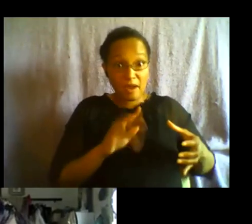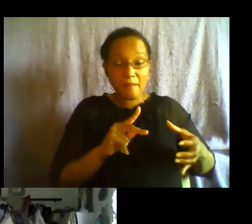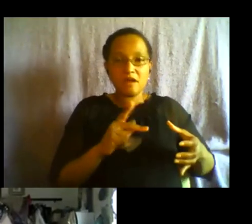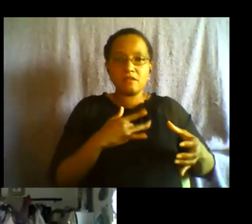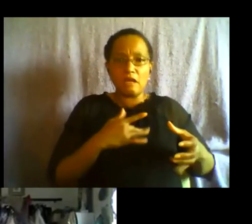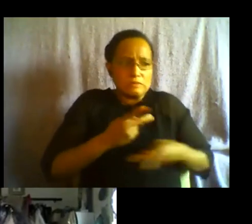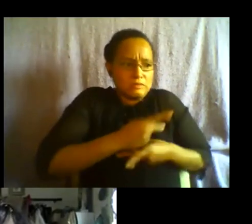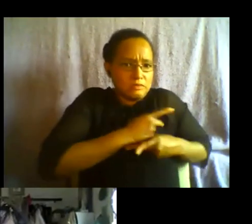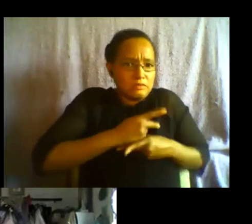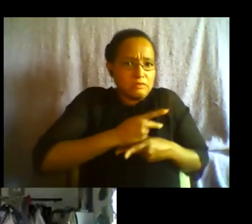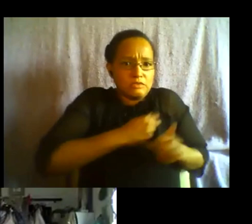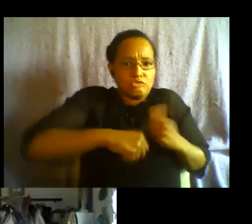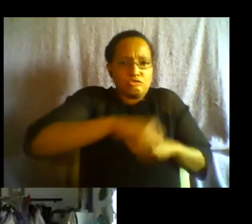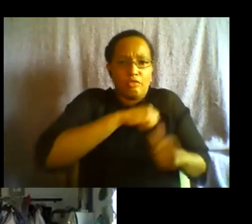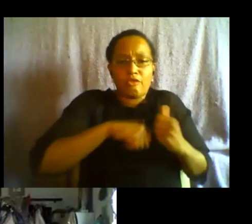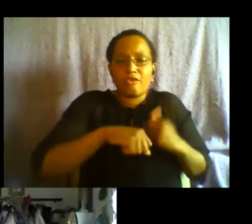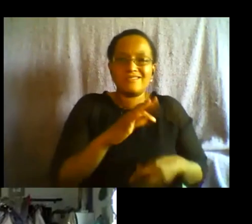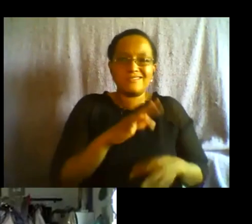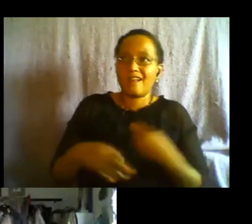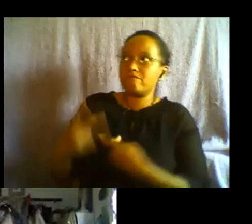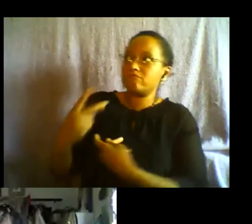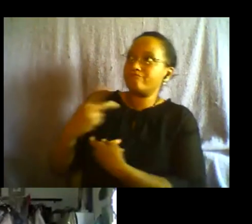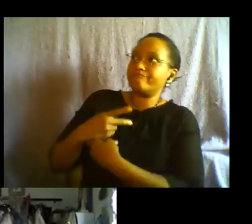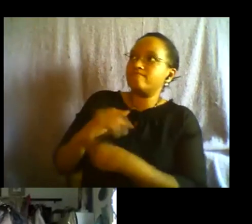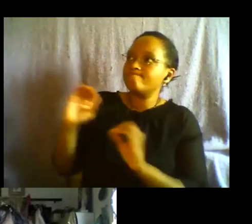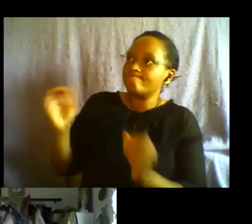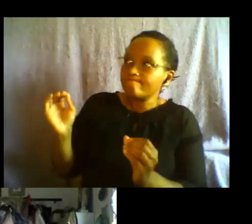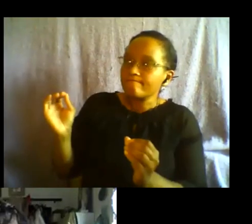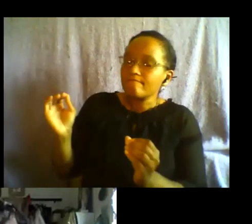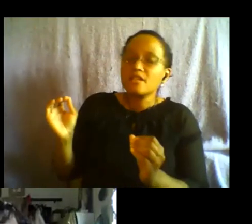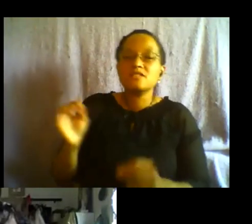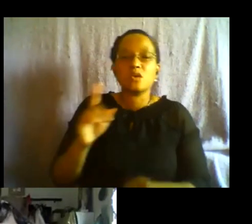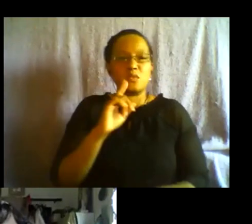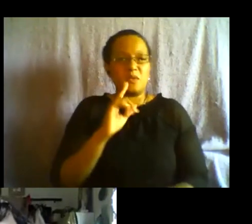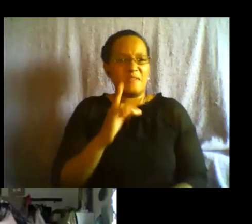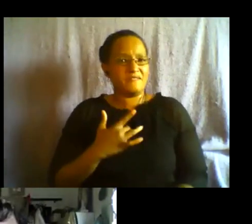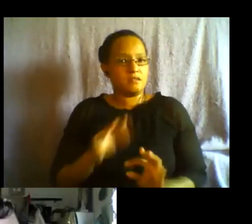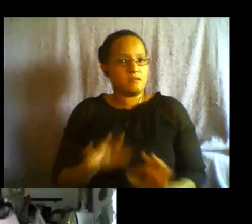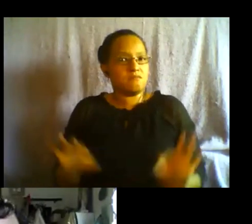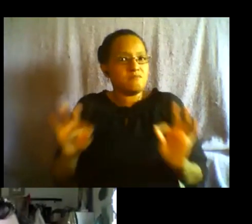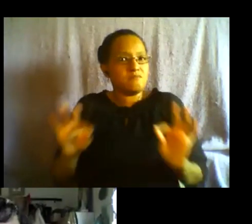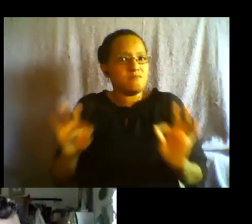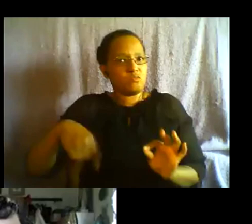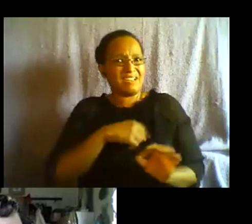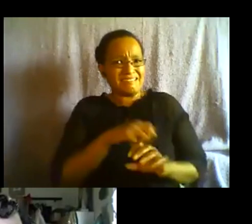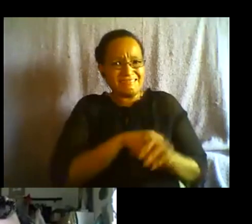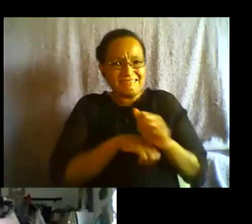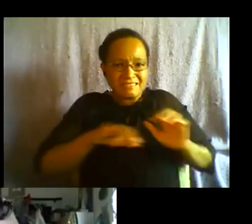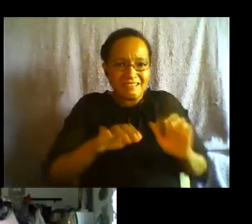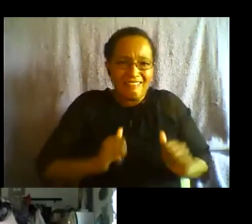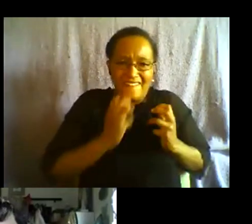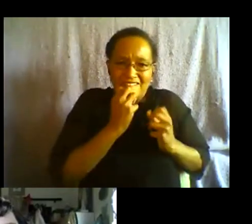really important um and also just you know life-saving work to be making this